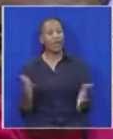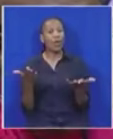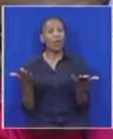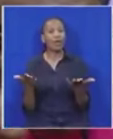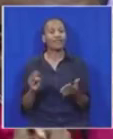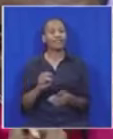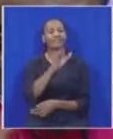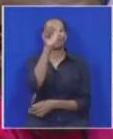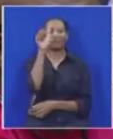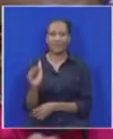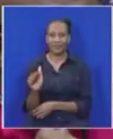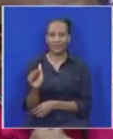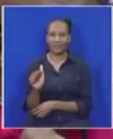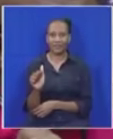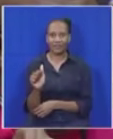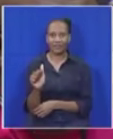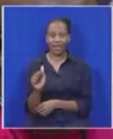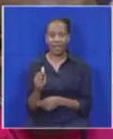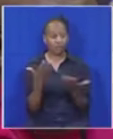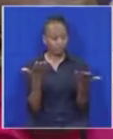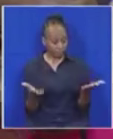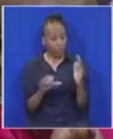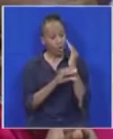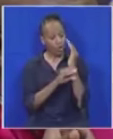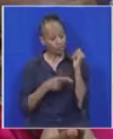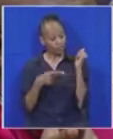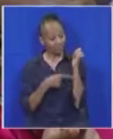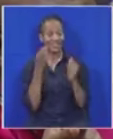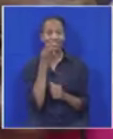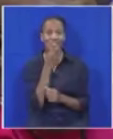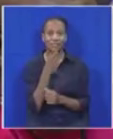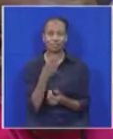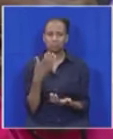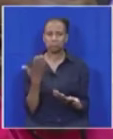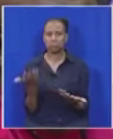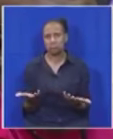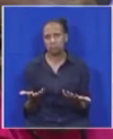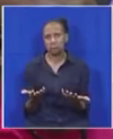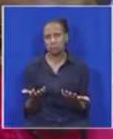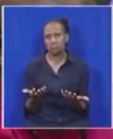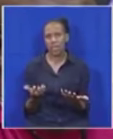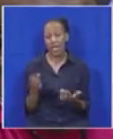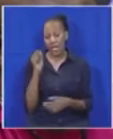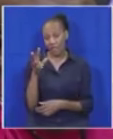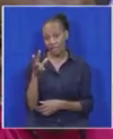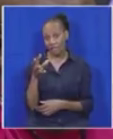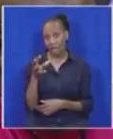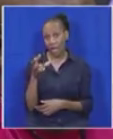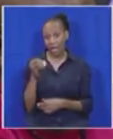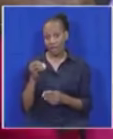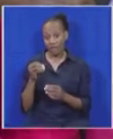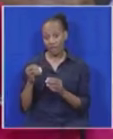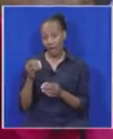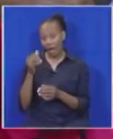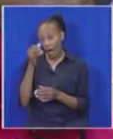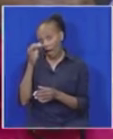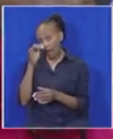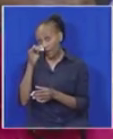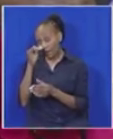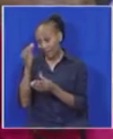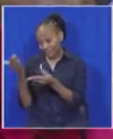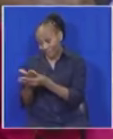and we are not allowed, according to the Constitution, to stand for any office if we have a criminal record. The